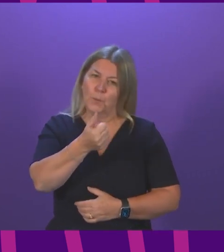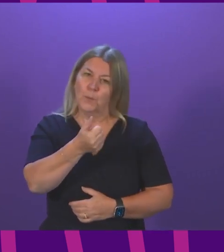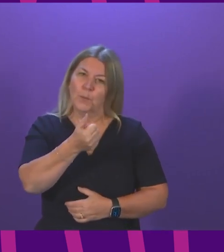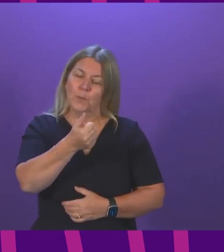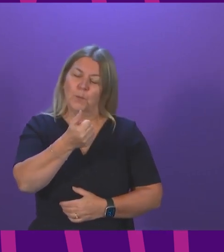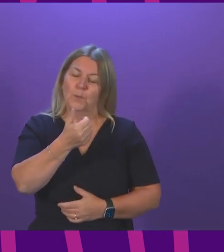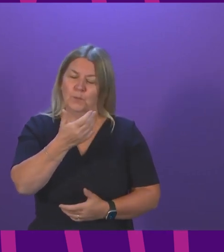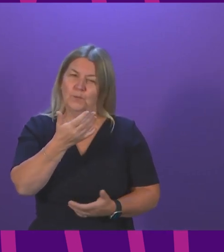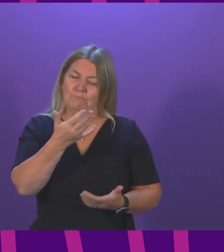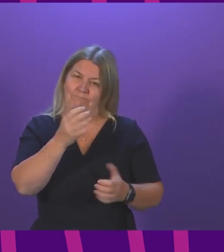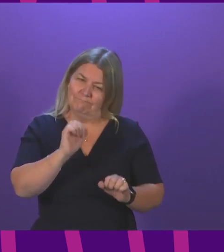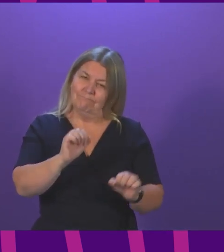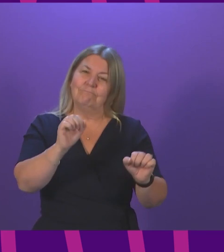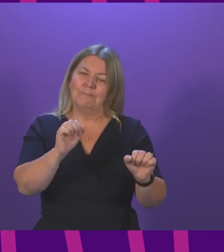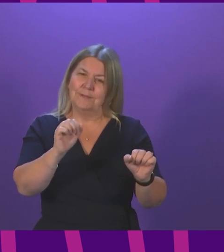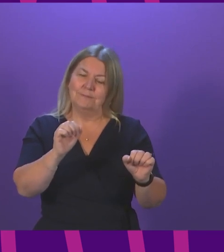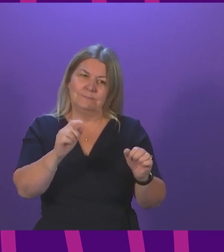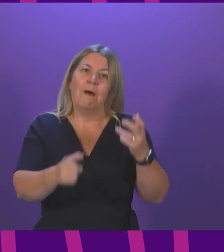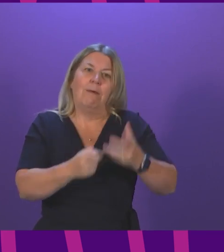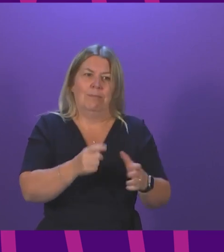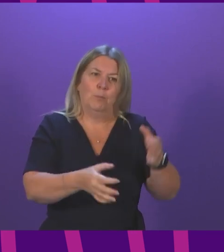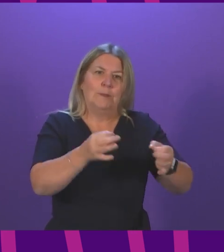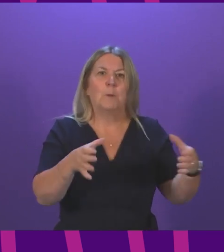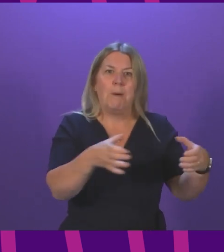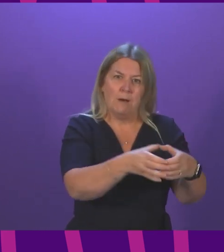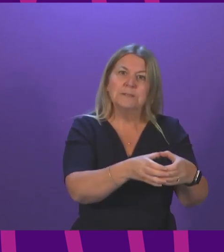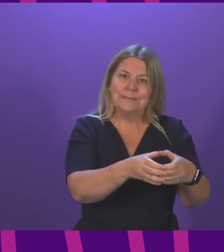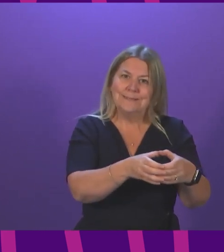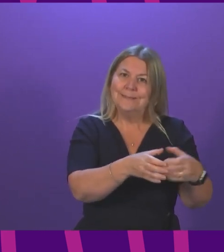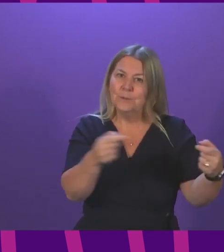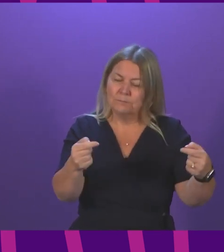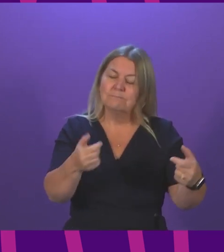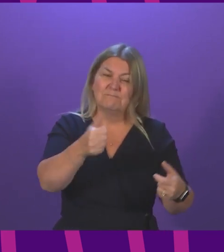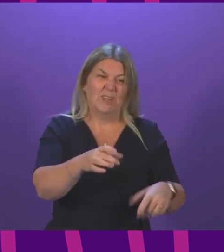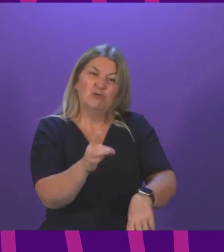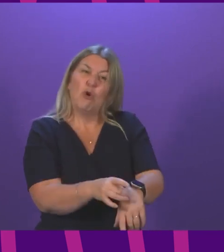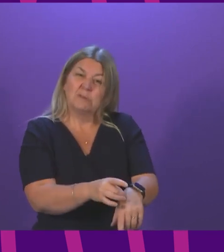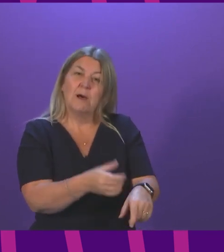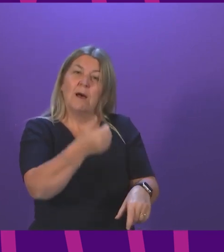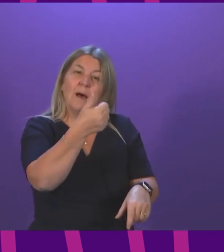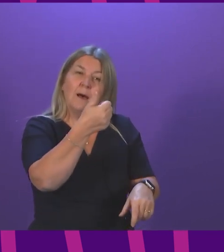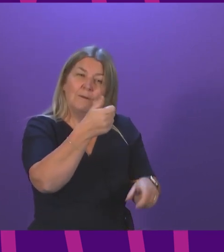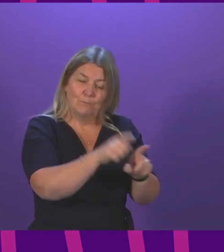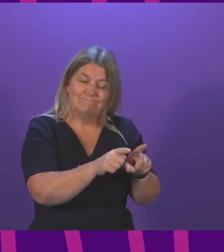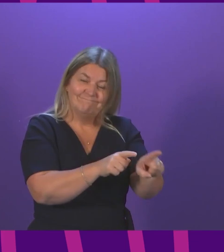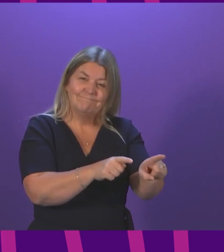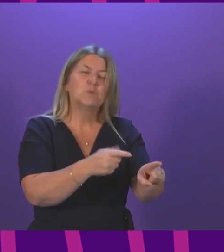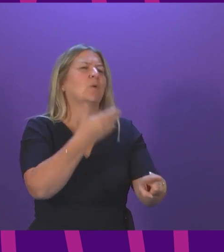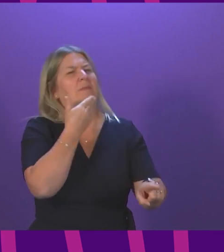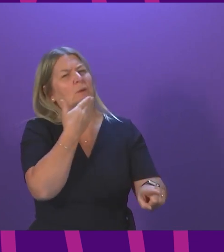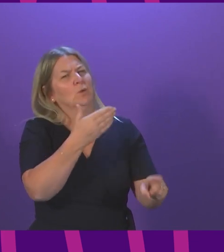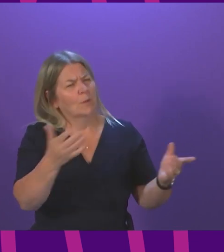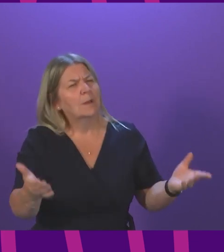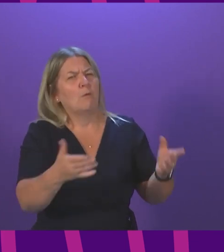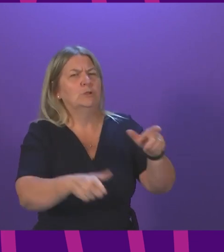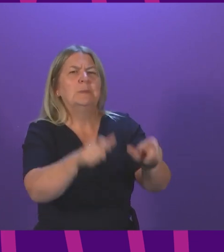not just an opposition politician, but obviously somebody who is practising GP. I think that is a really important call to